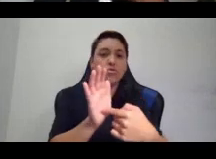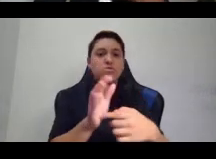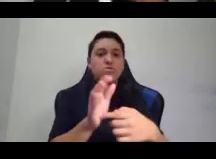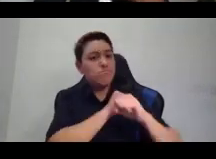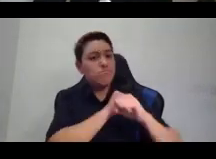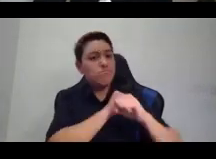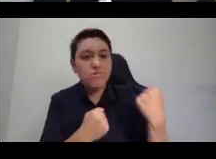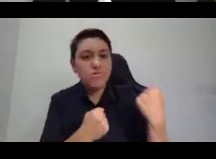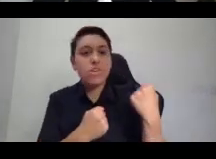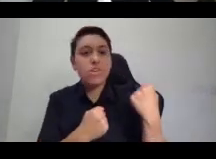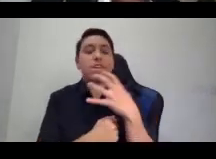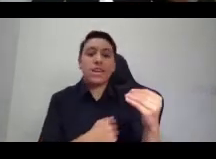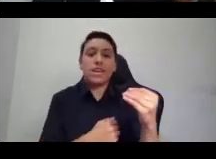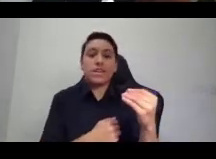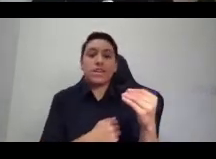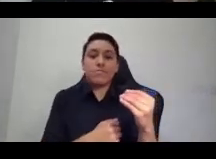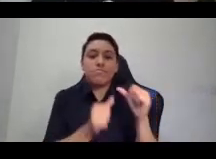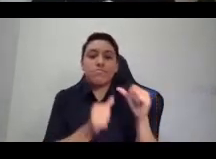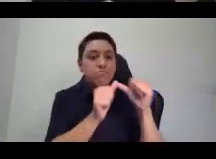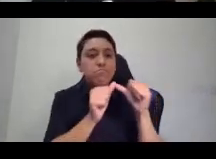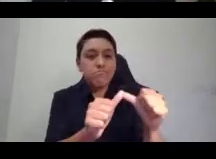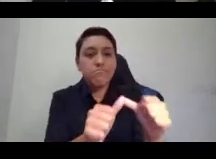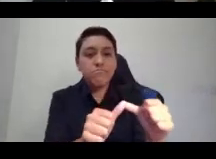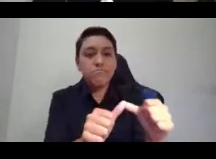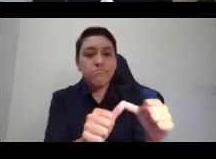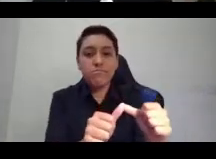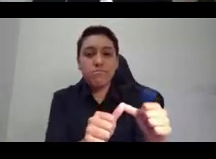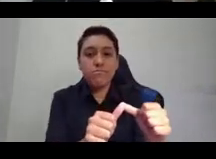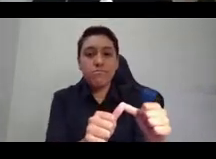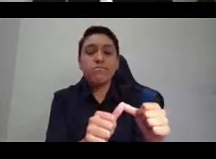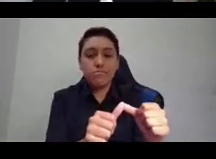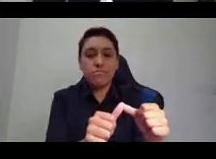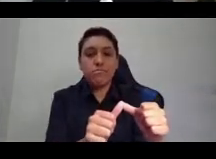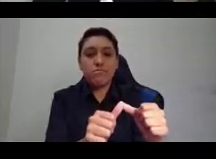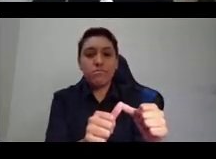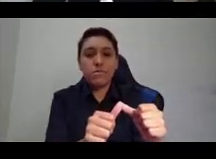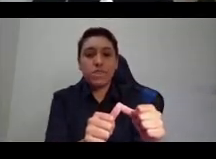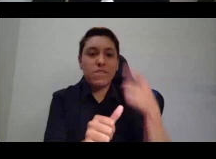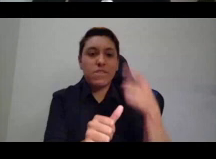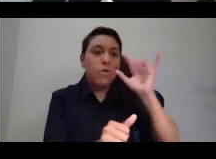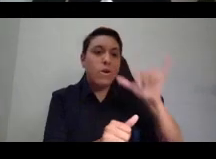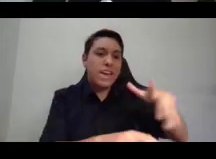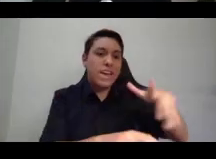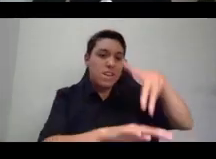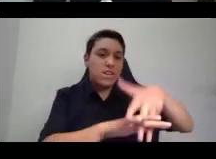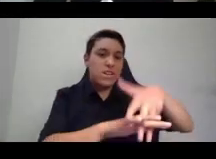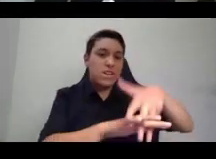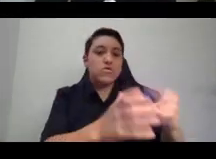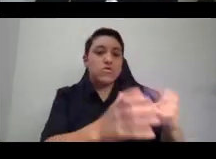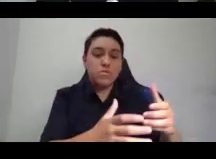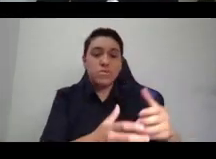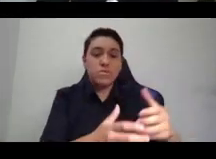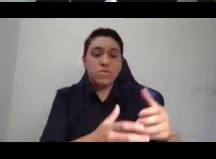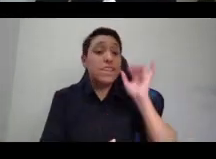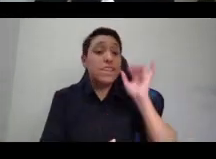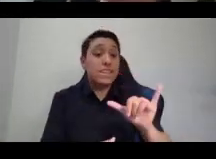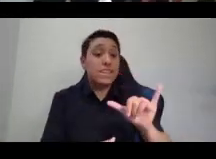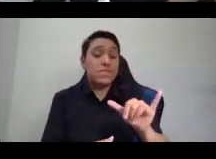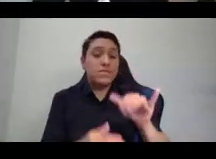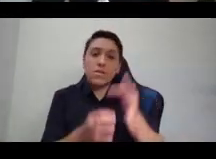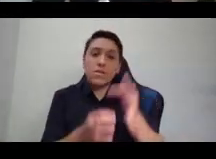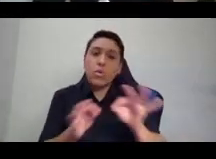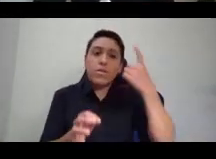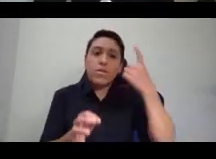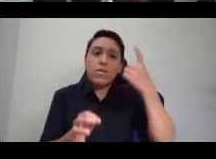rematriation is both a lesson and a root for us in terms of what makes our